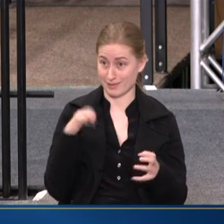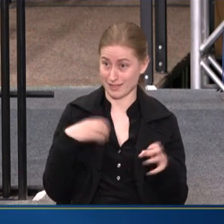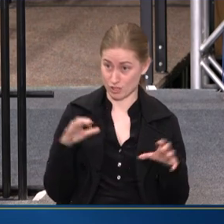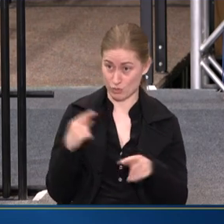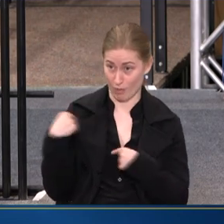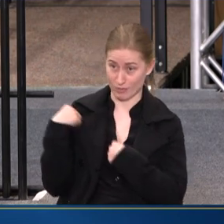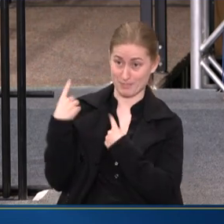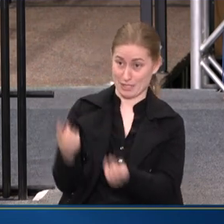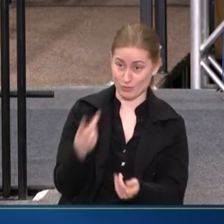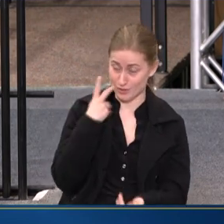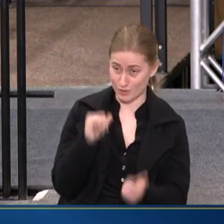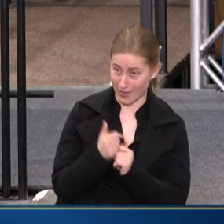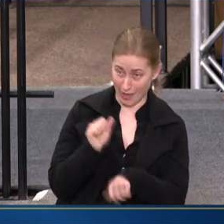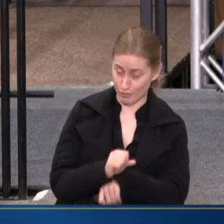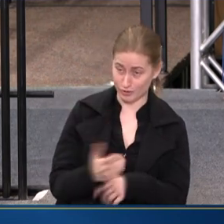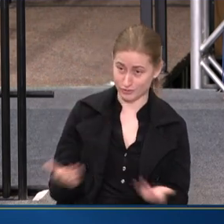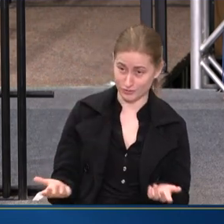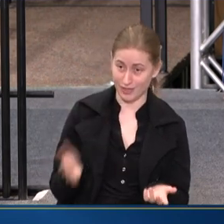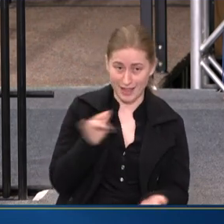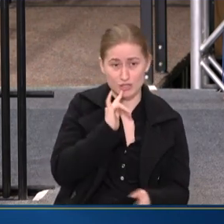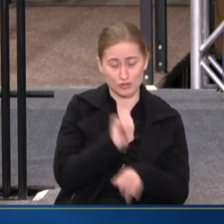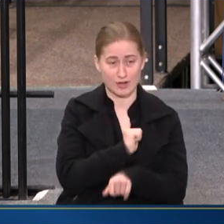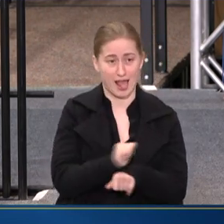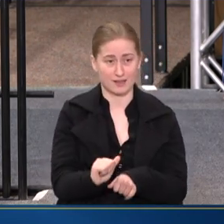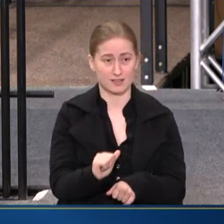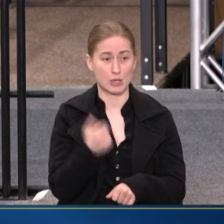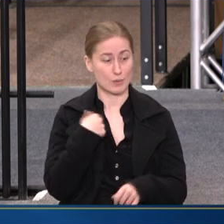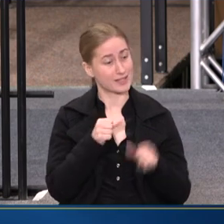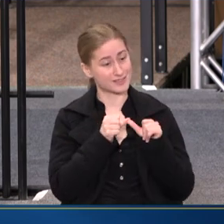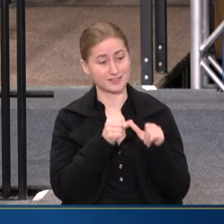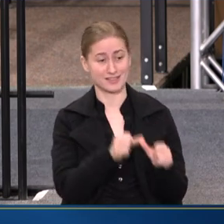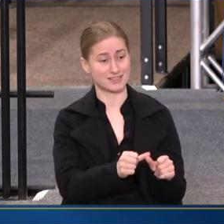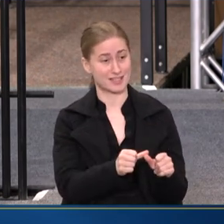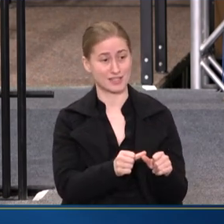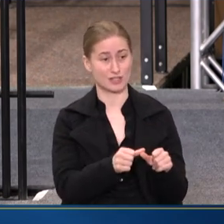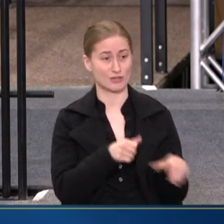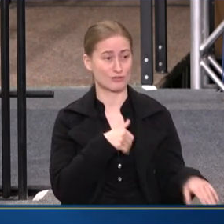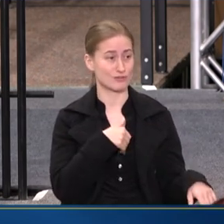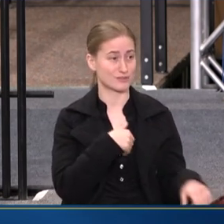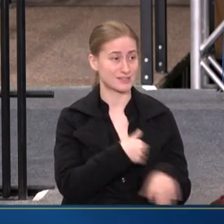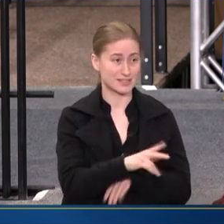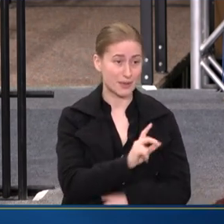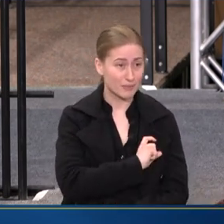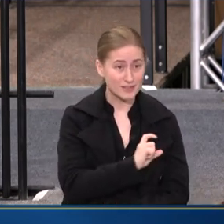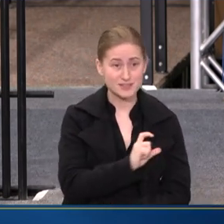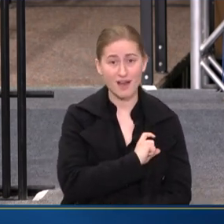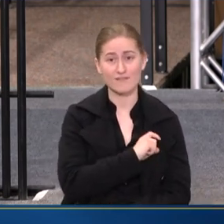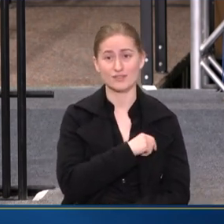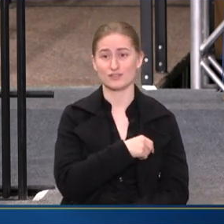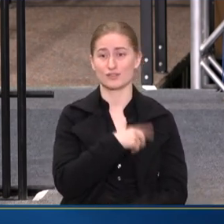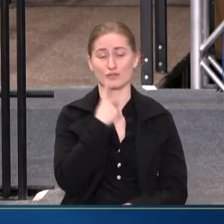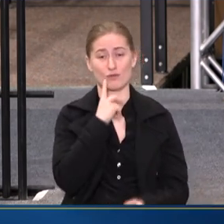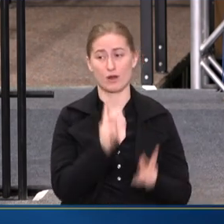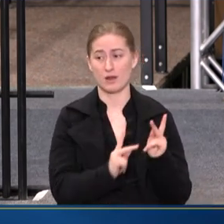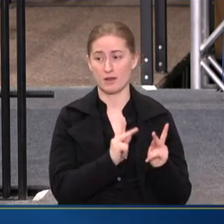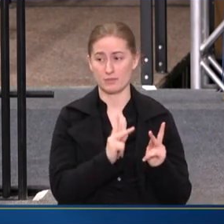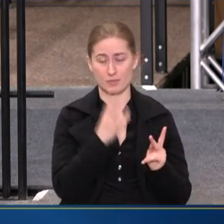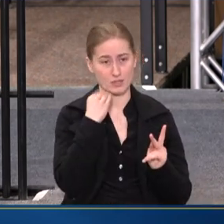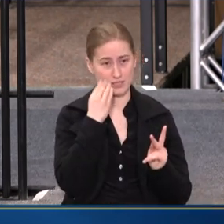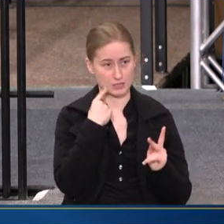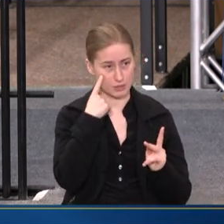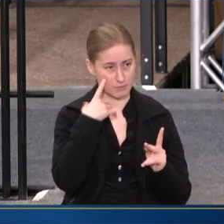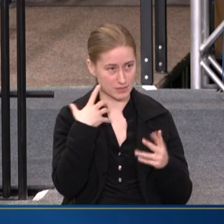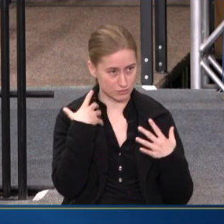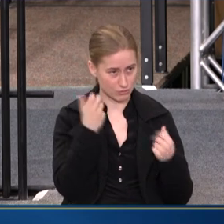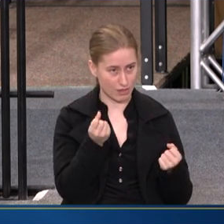and we see how that's been working, right? That's the reality. We can continue to send police officers out for folks experiencing